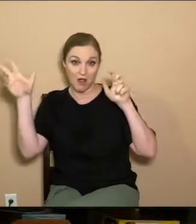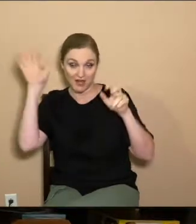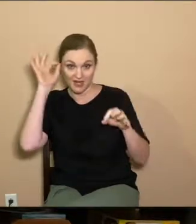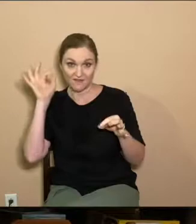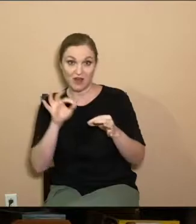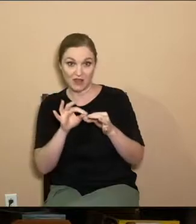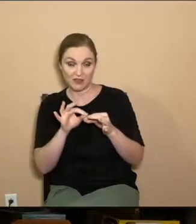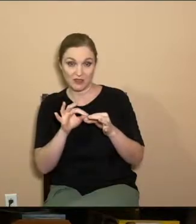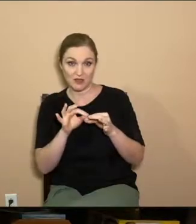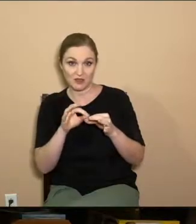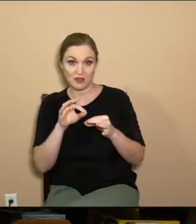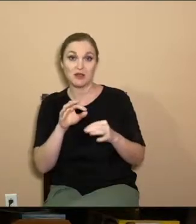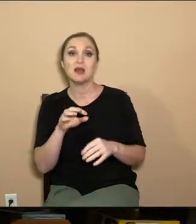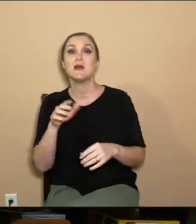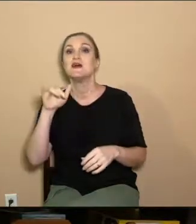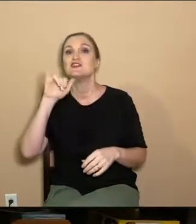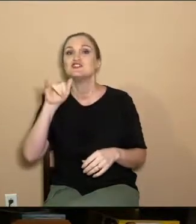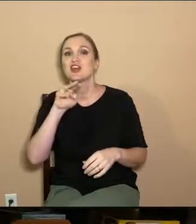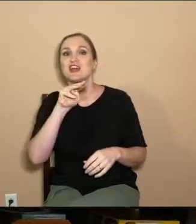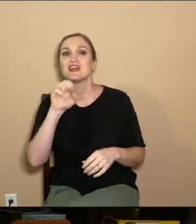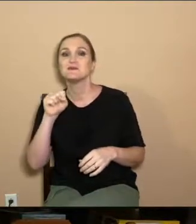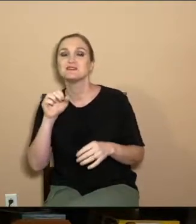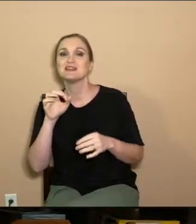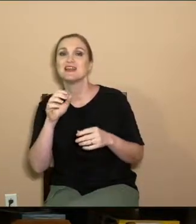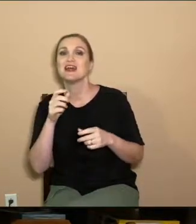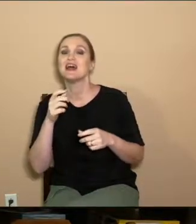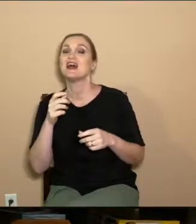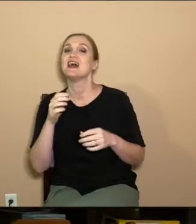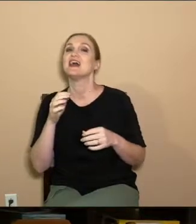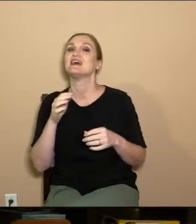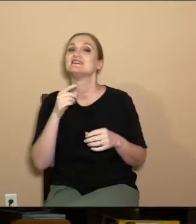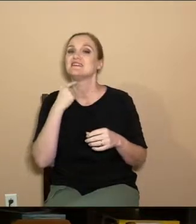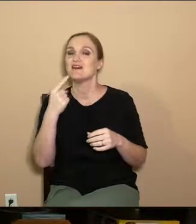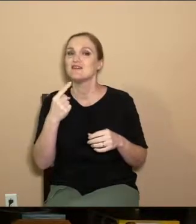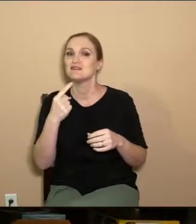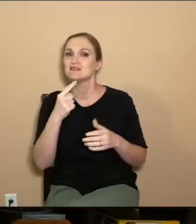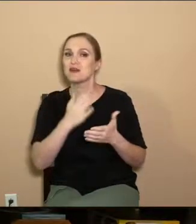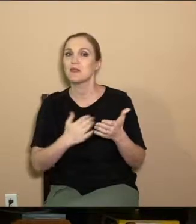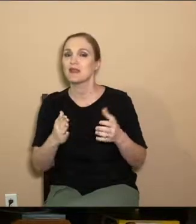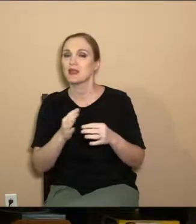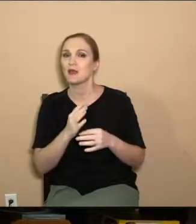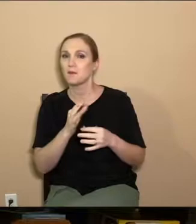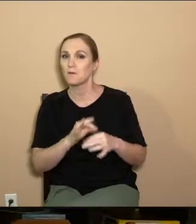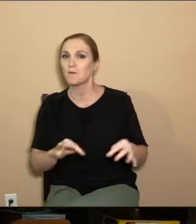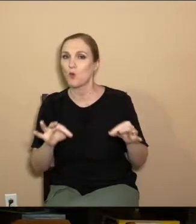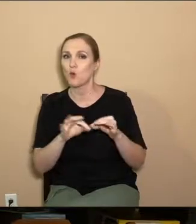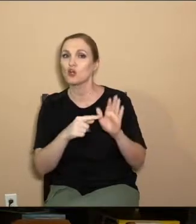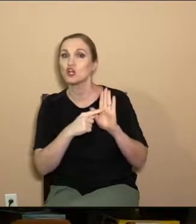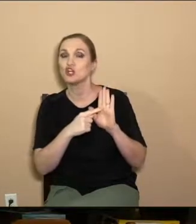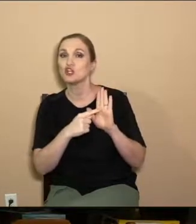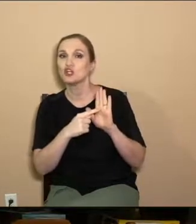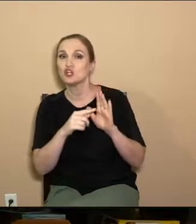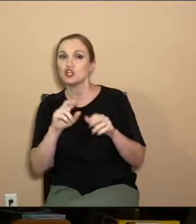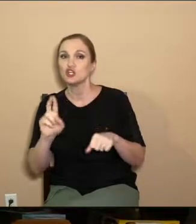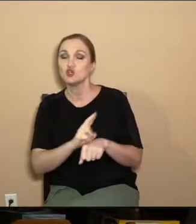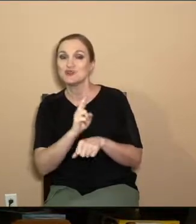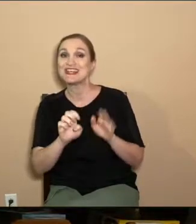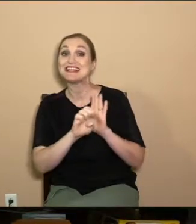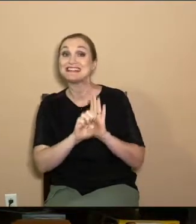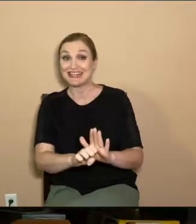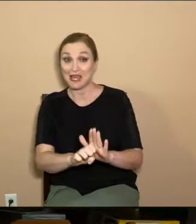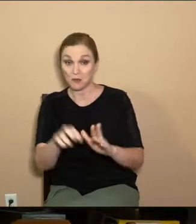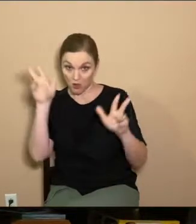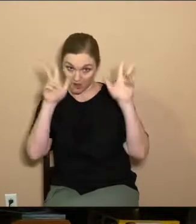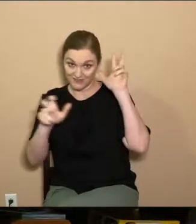because James explains a very important concept in these two verses using demons as an example.